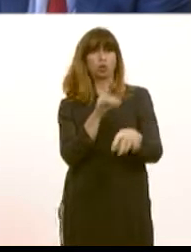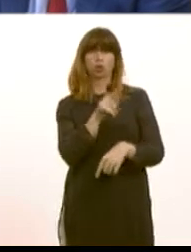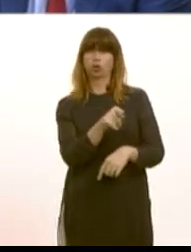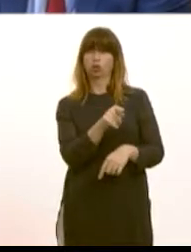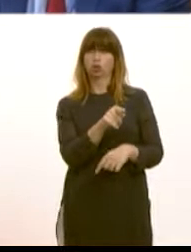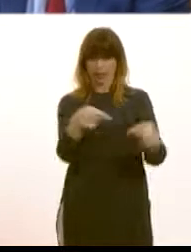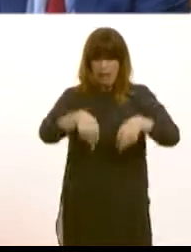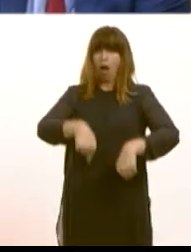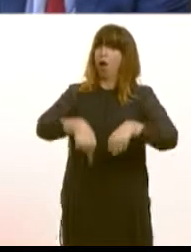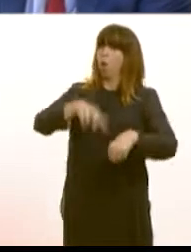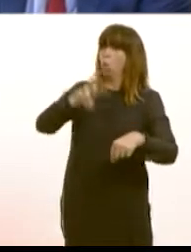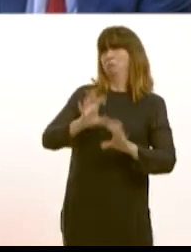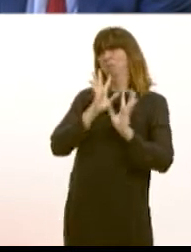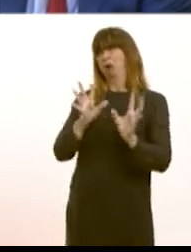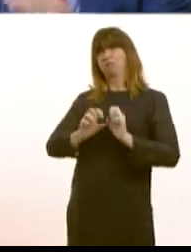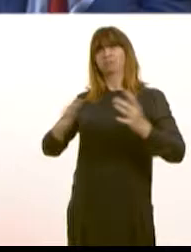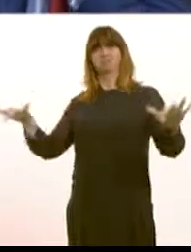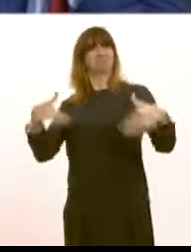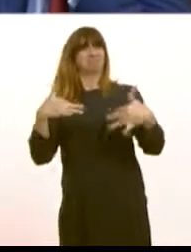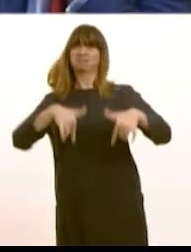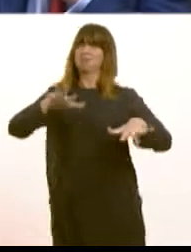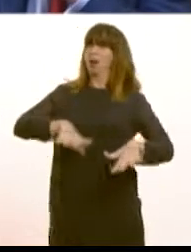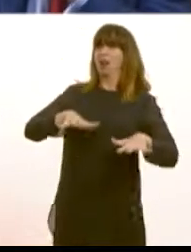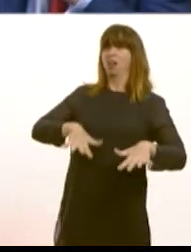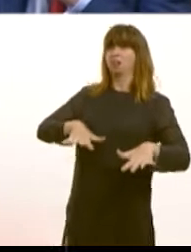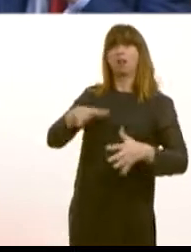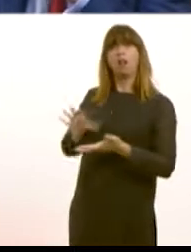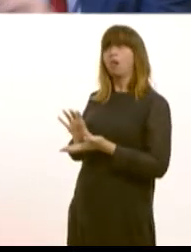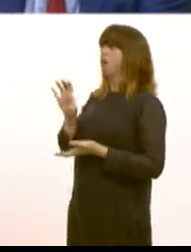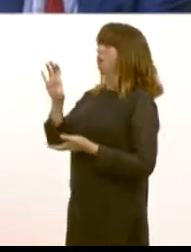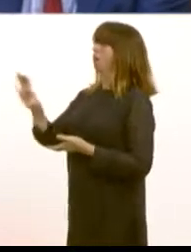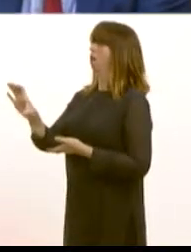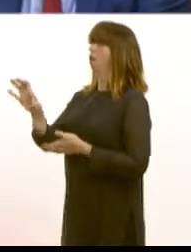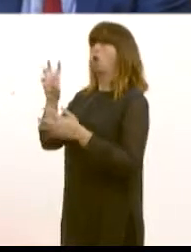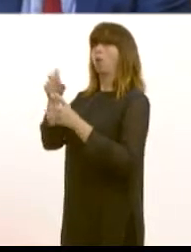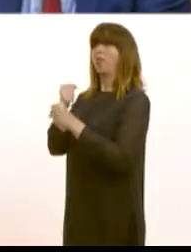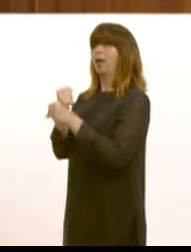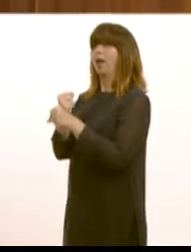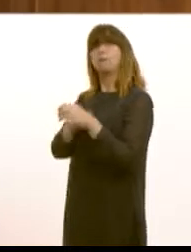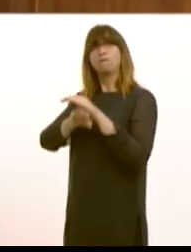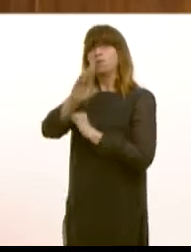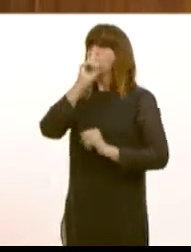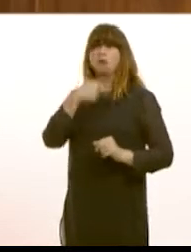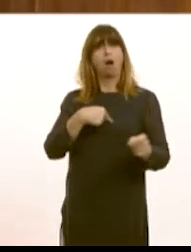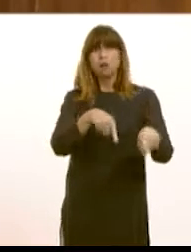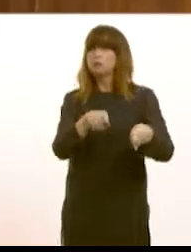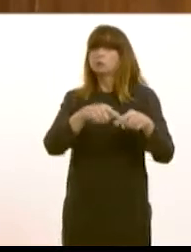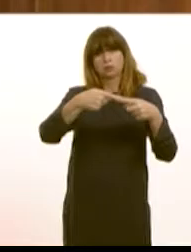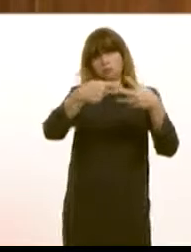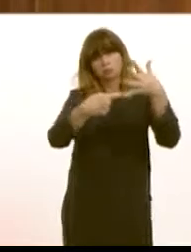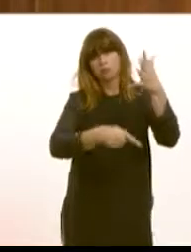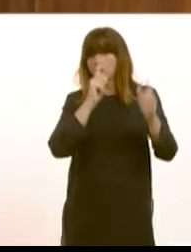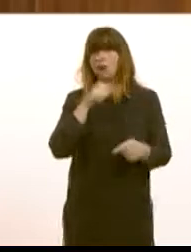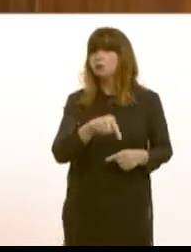if we were to go for the Commonwealth Games, the money wouldn't be there to attract events like that in the future. Well, I'm sorry to say that